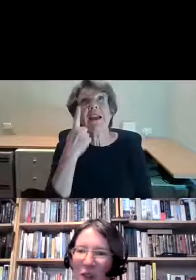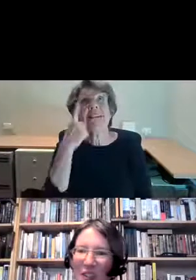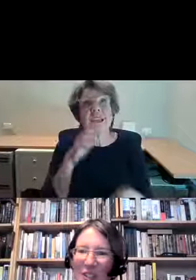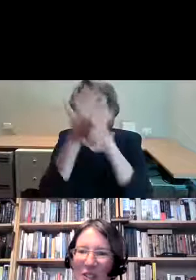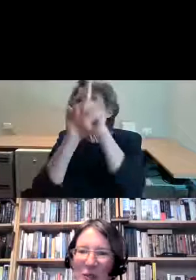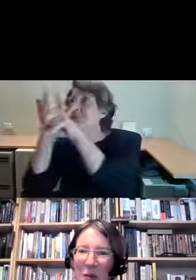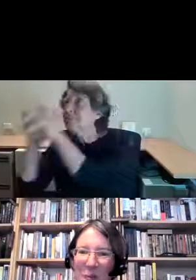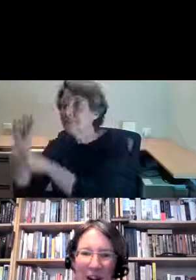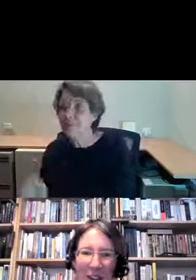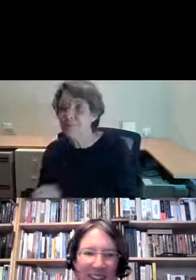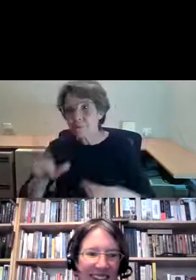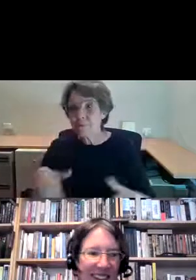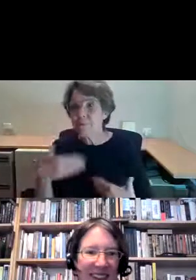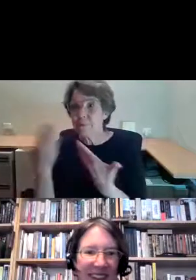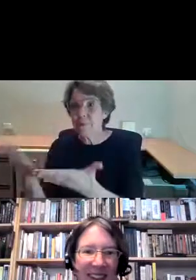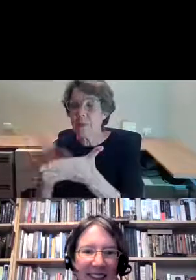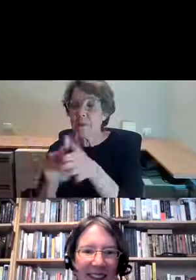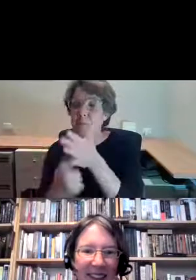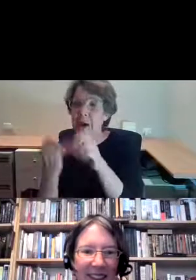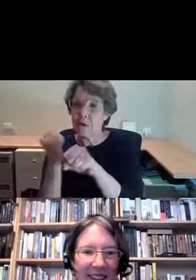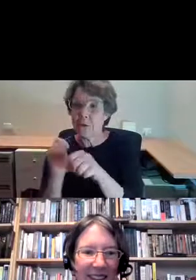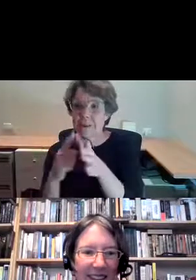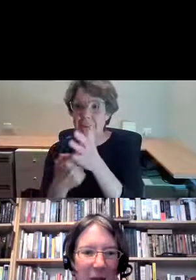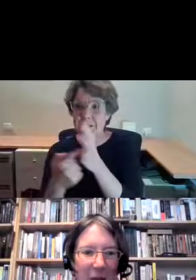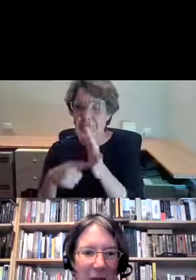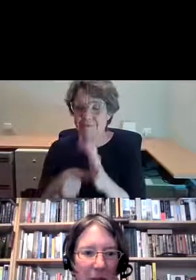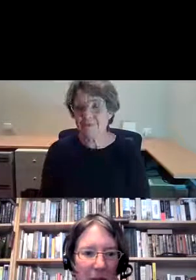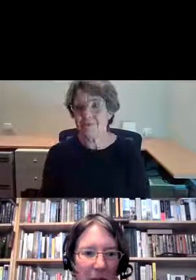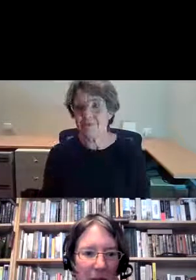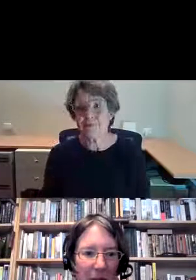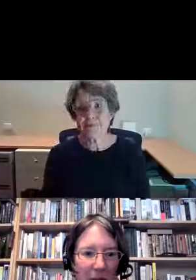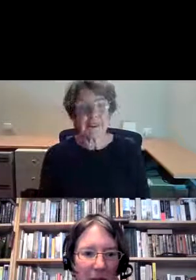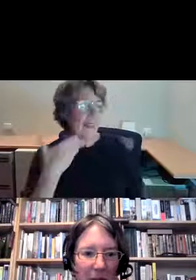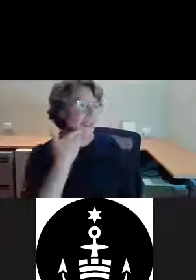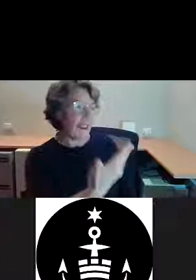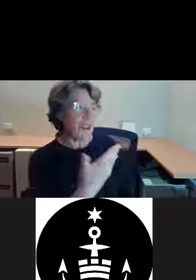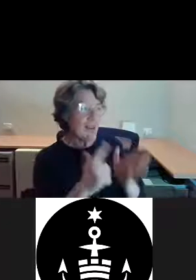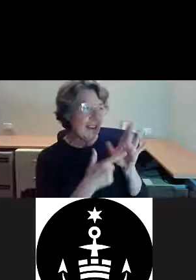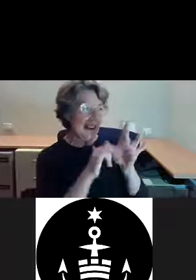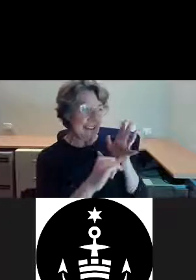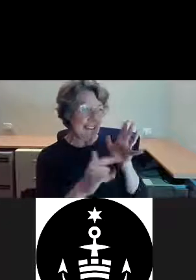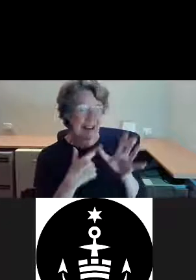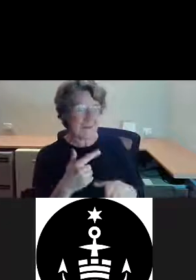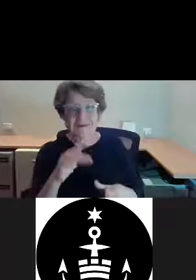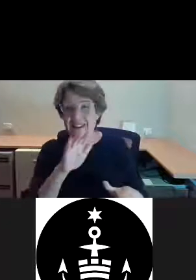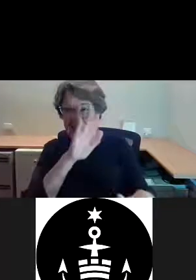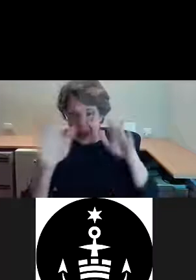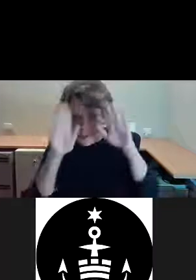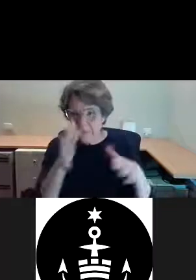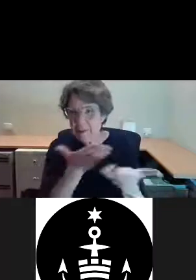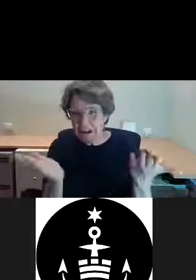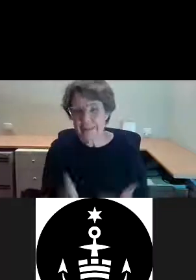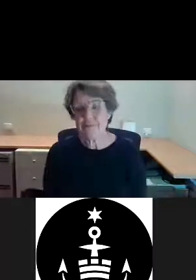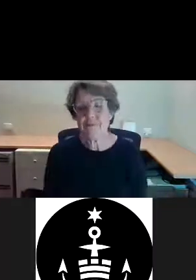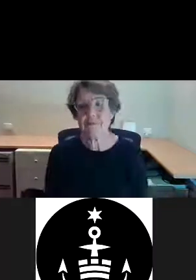Over to you, Margaret. Thank you, Lisa. Hello, everyone, and welcome